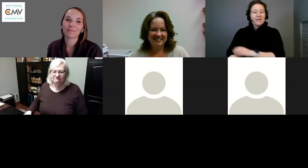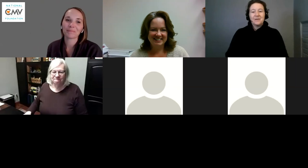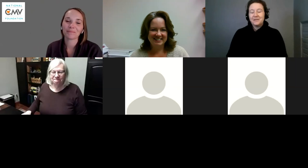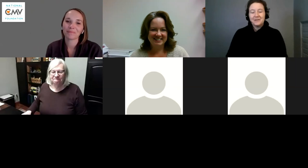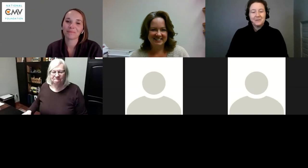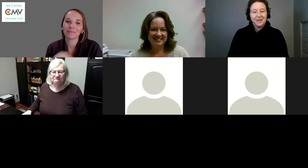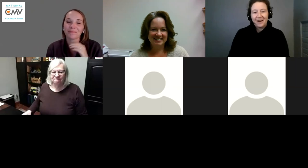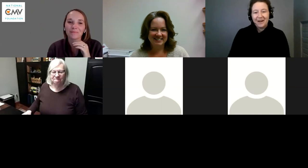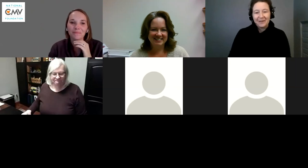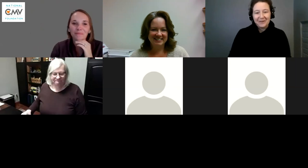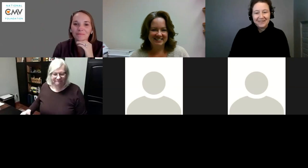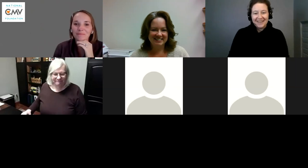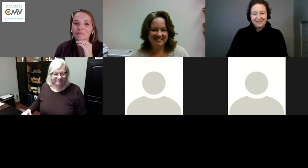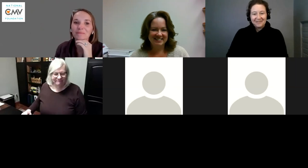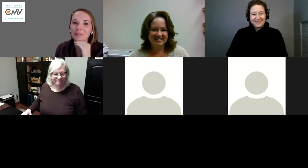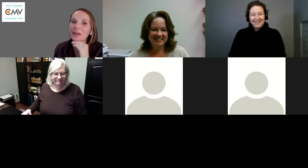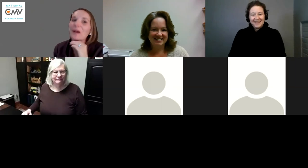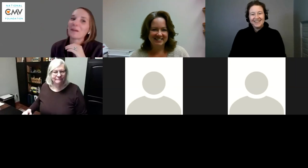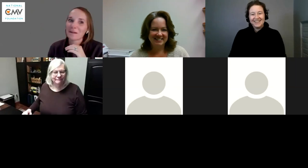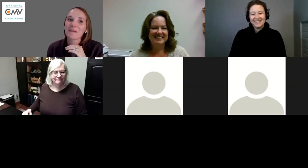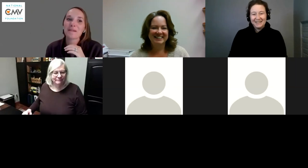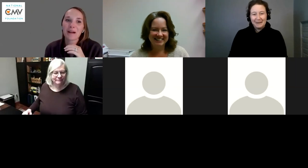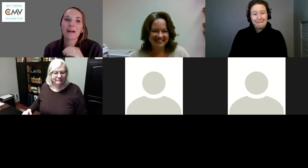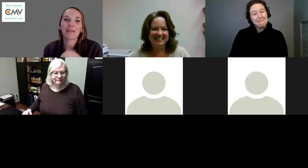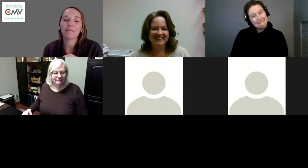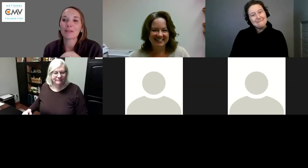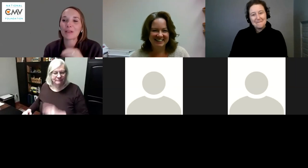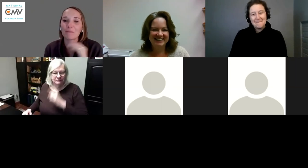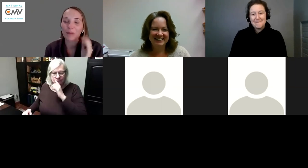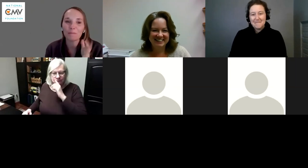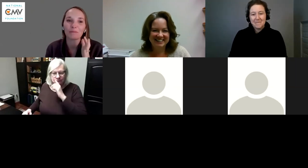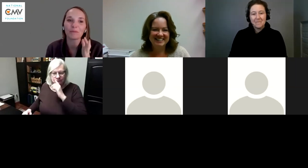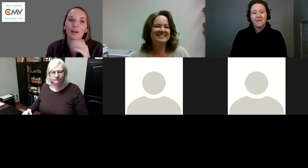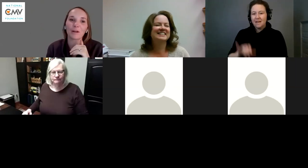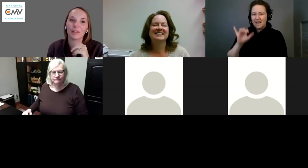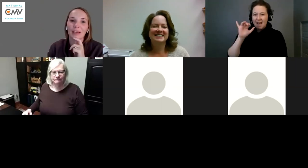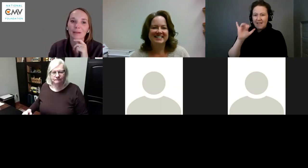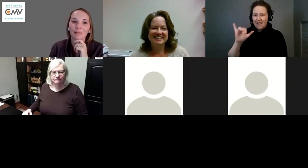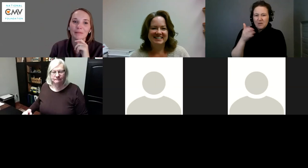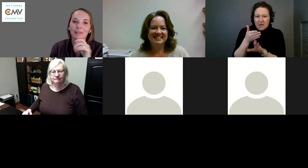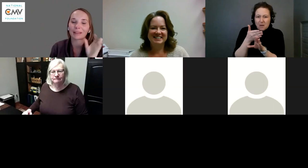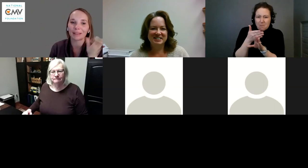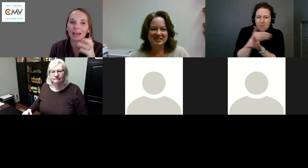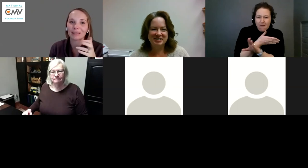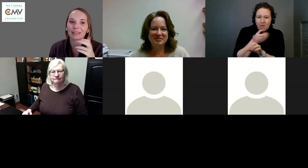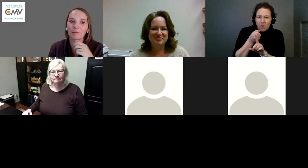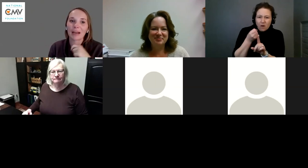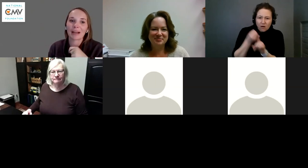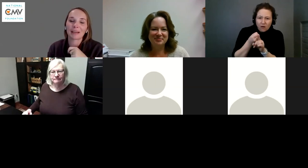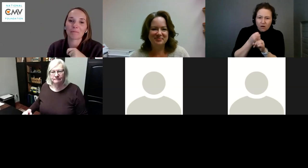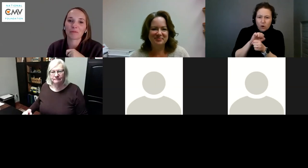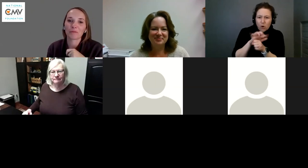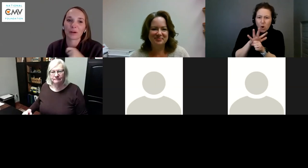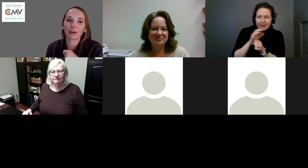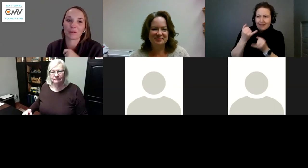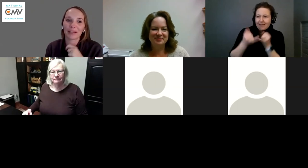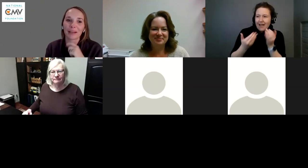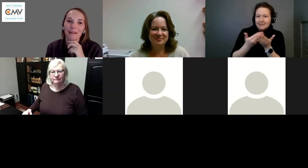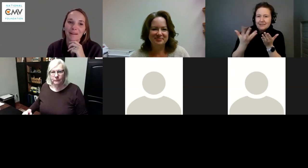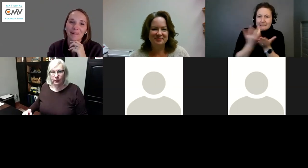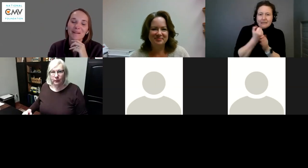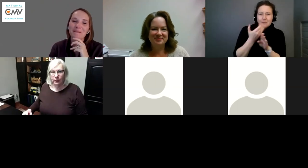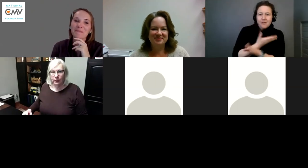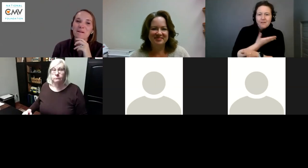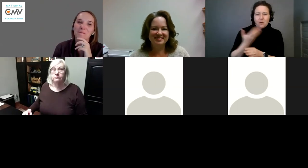Well, there was a big crowd. There were a lot of us there. That was like right before COVID hit. It was like the last thing we got in before